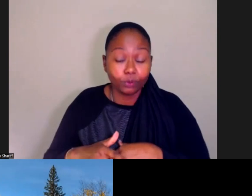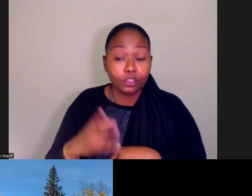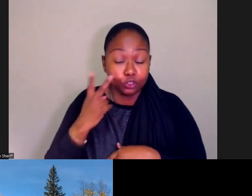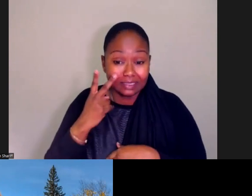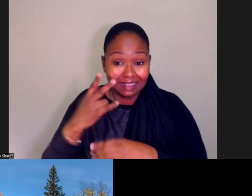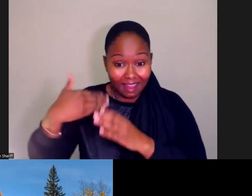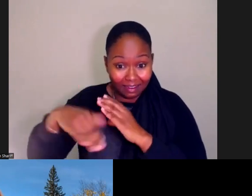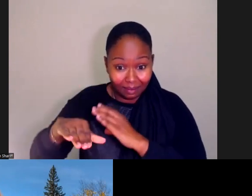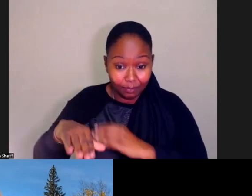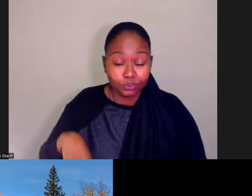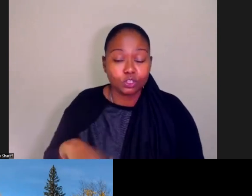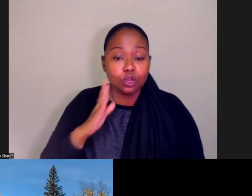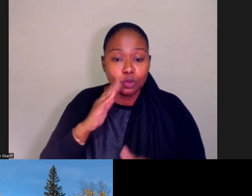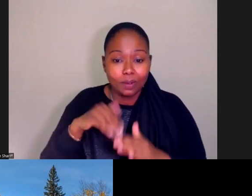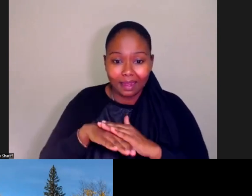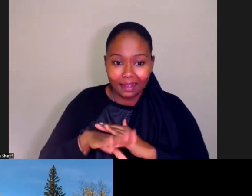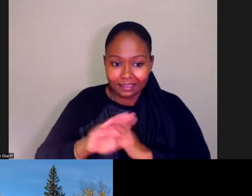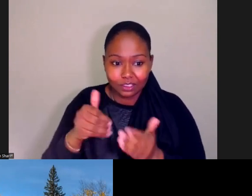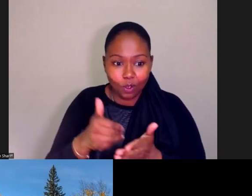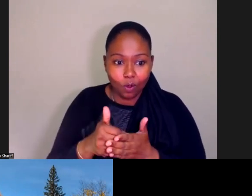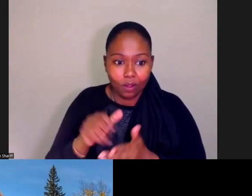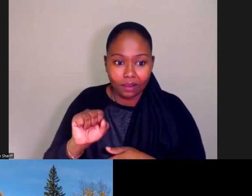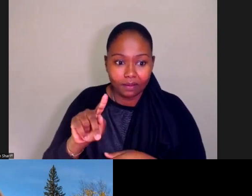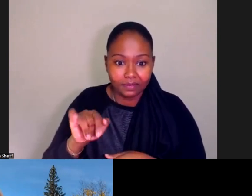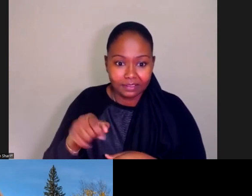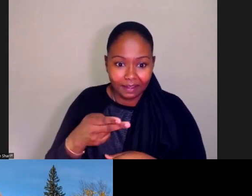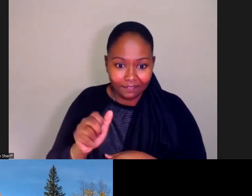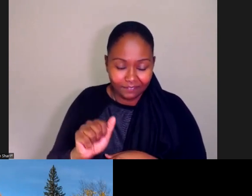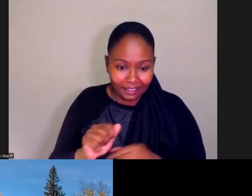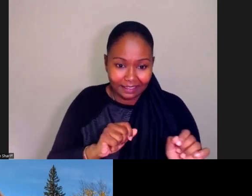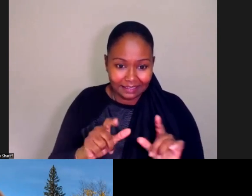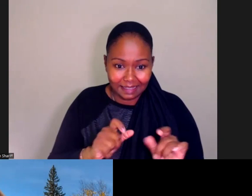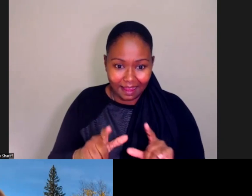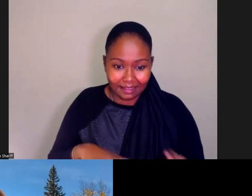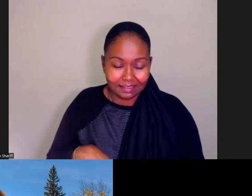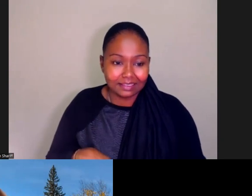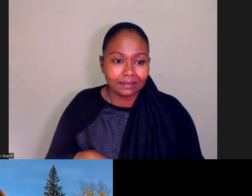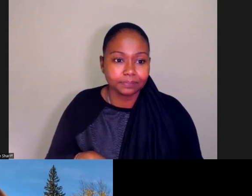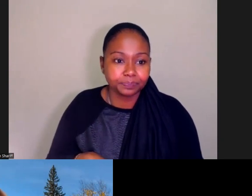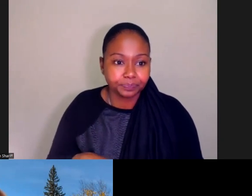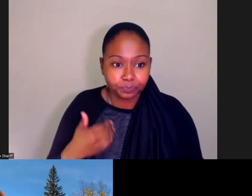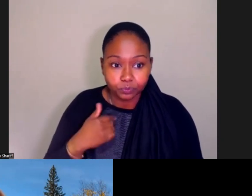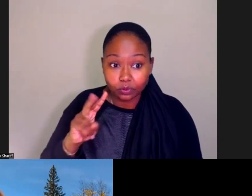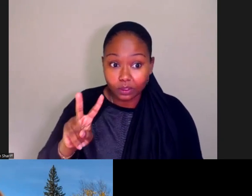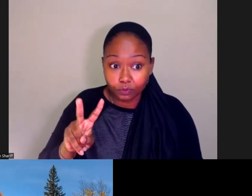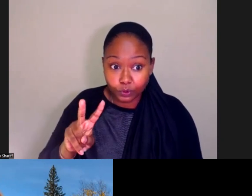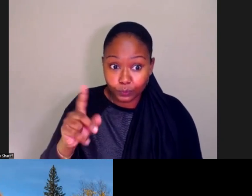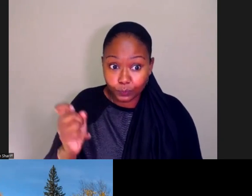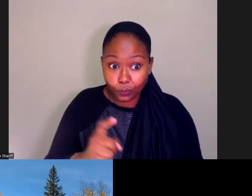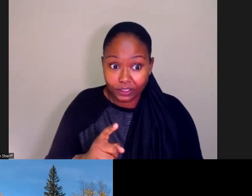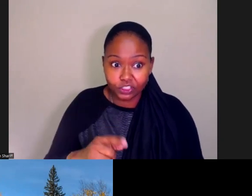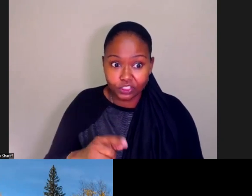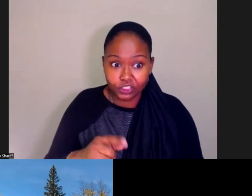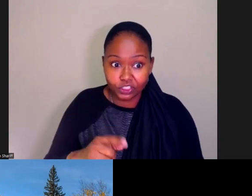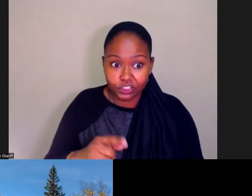access, um, all of Stephanie's slides. What we're going to do here is we can take at least two questions for Stephanie. Then